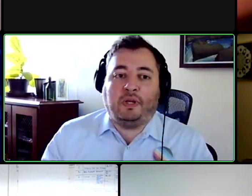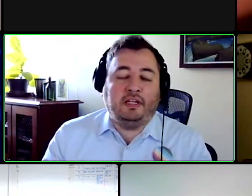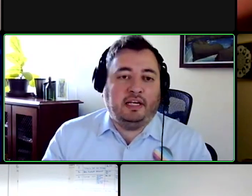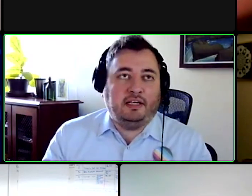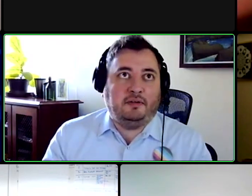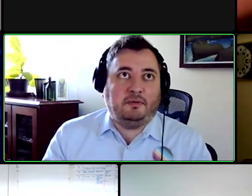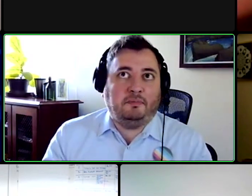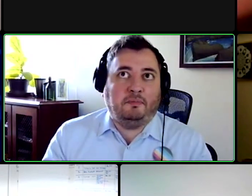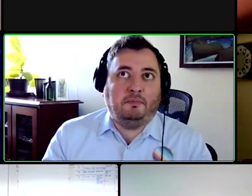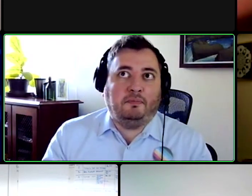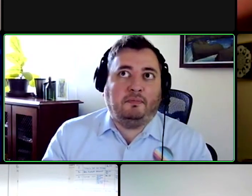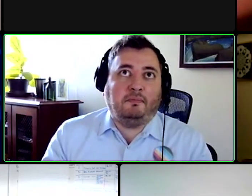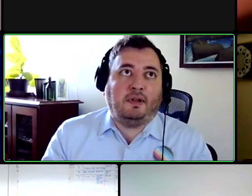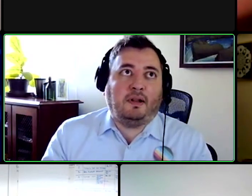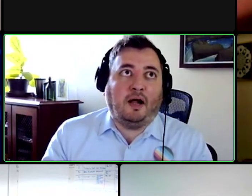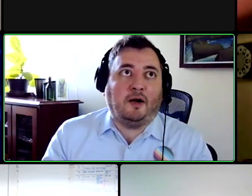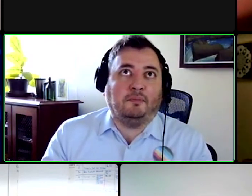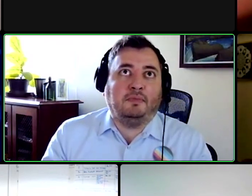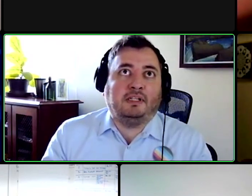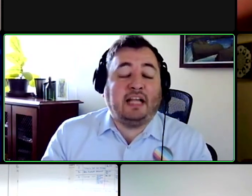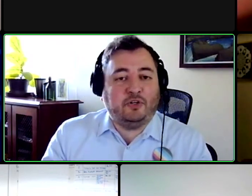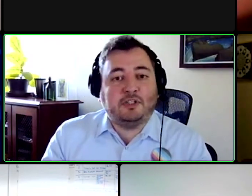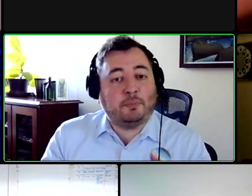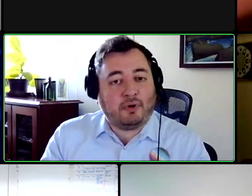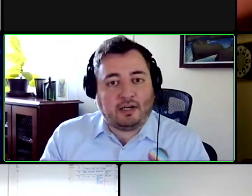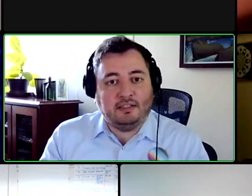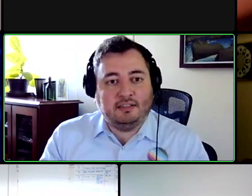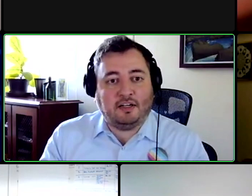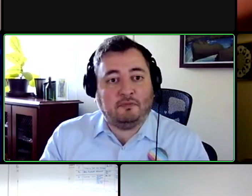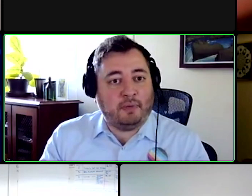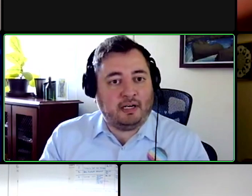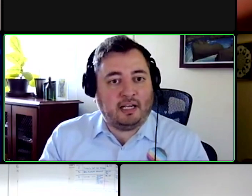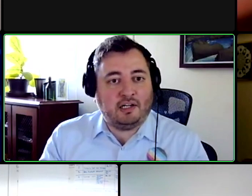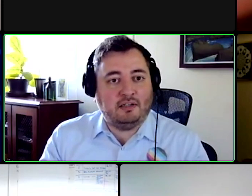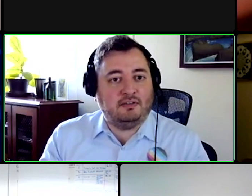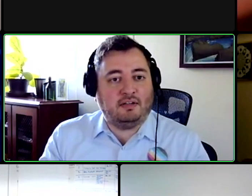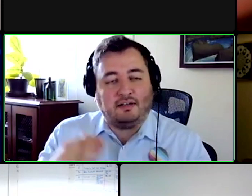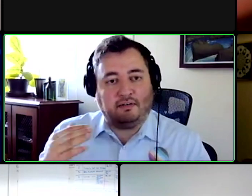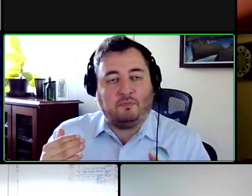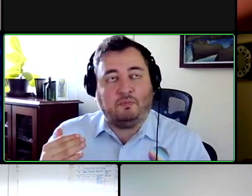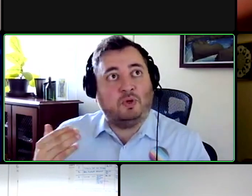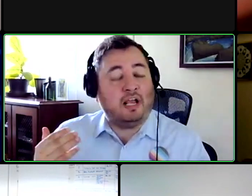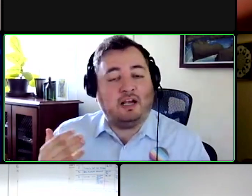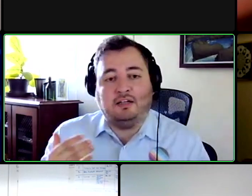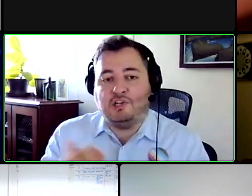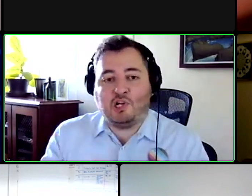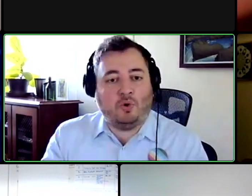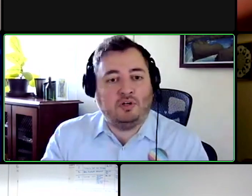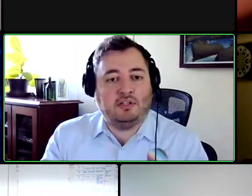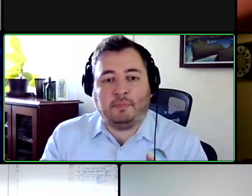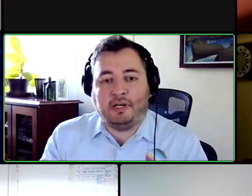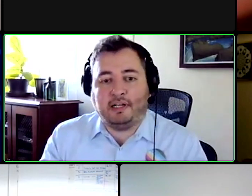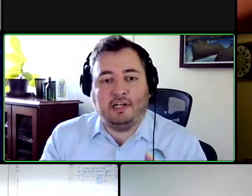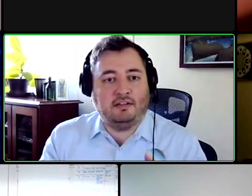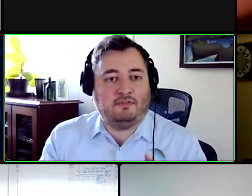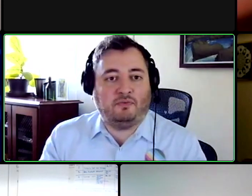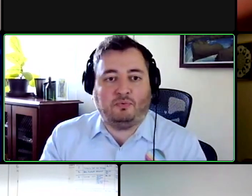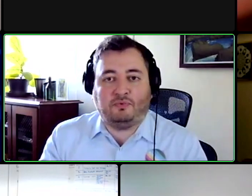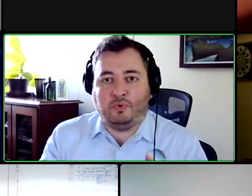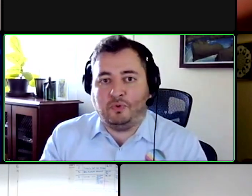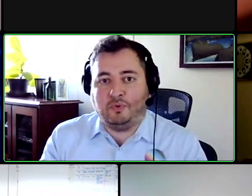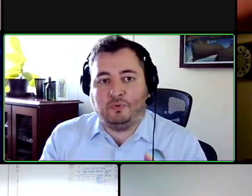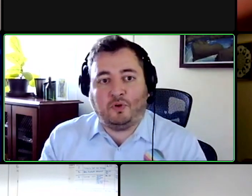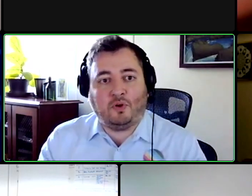We need, um, steadier supplies of medications. Like we've had shortages of medications